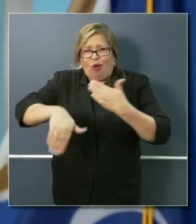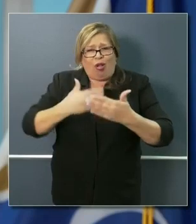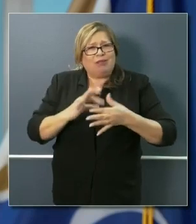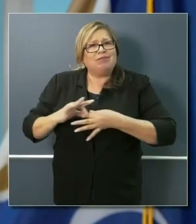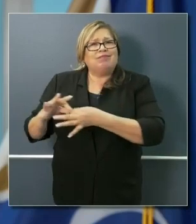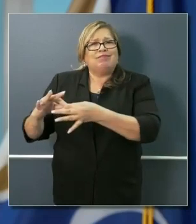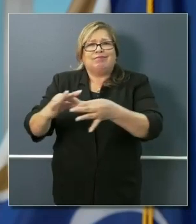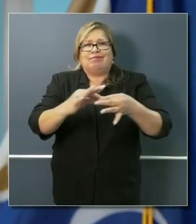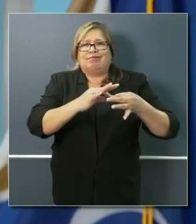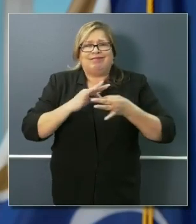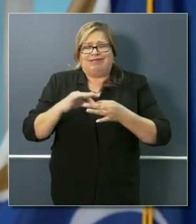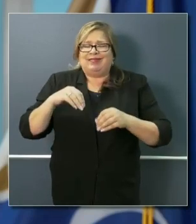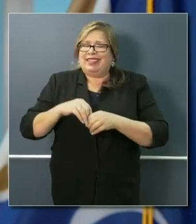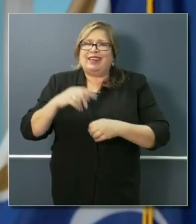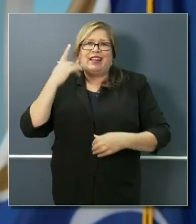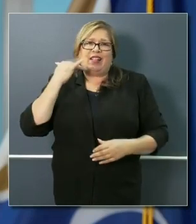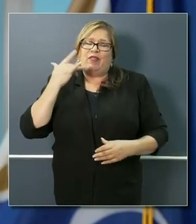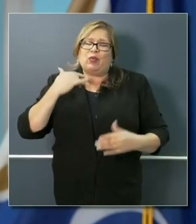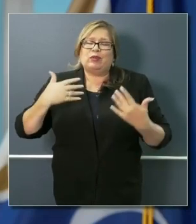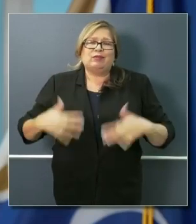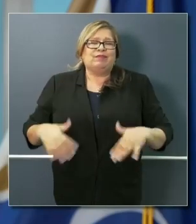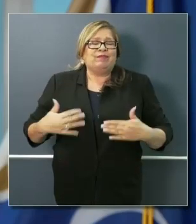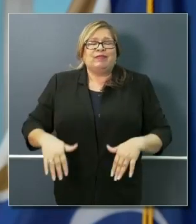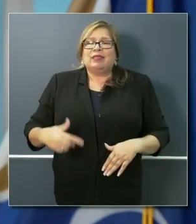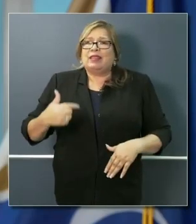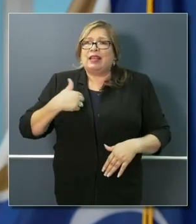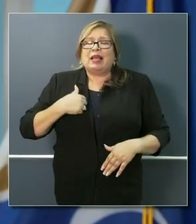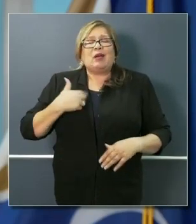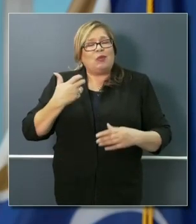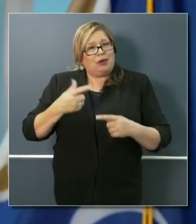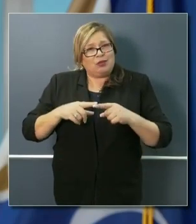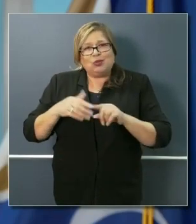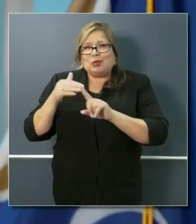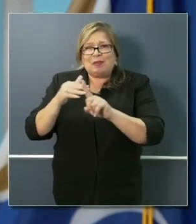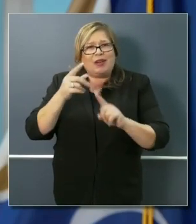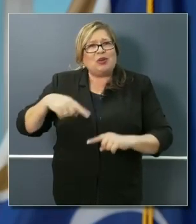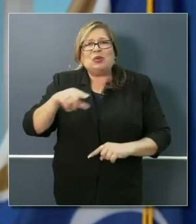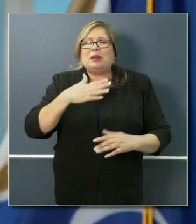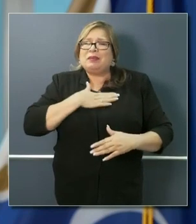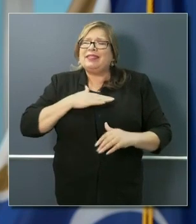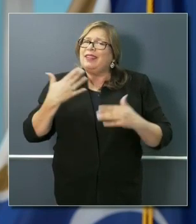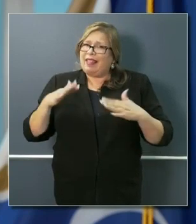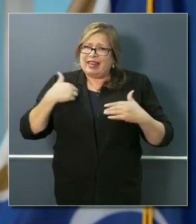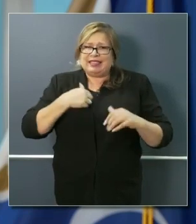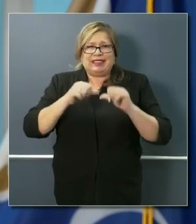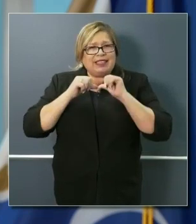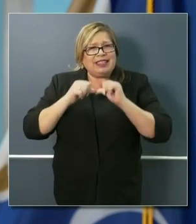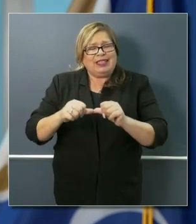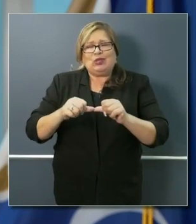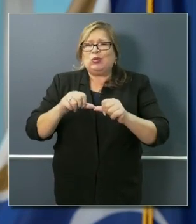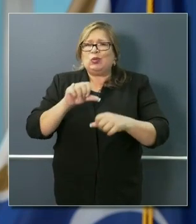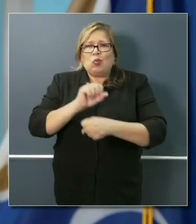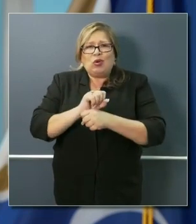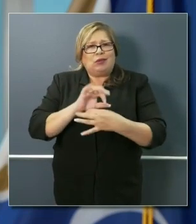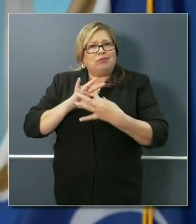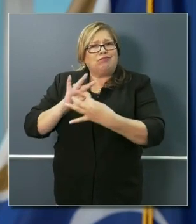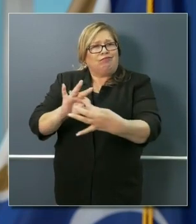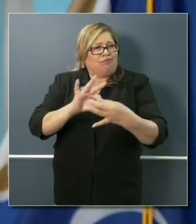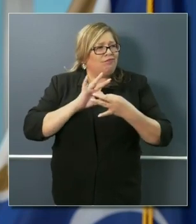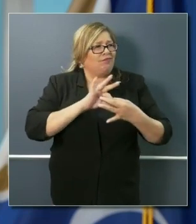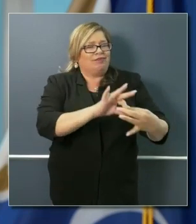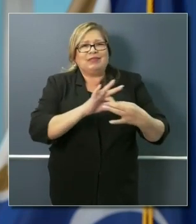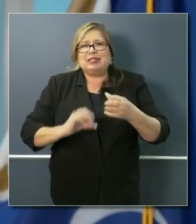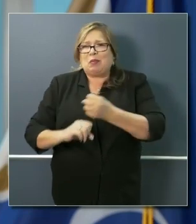all throughout the state of California. And I just can't impress upon you. Let's keep doing more of that. Let's stick together and let's